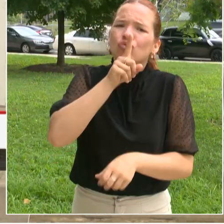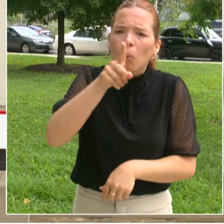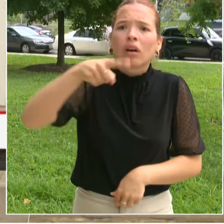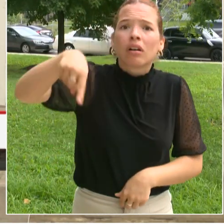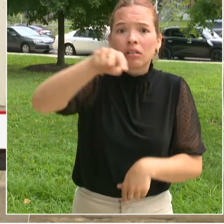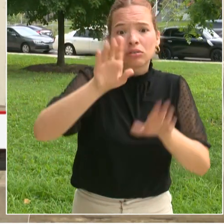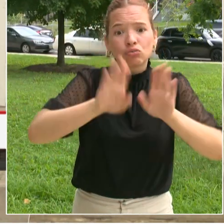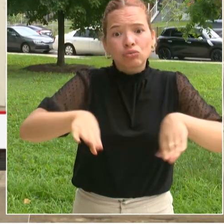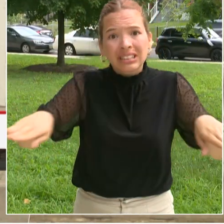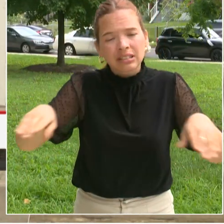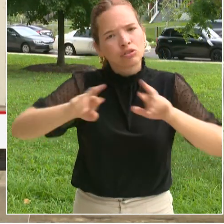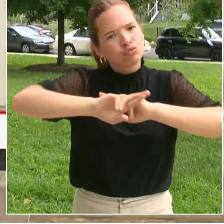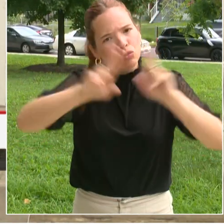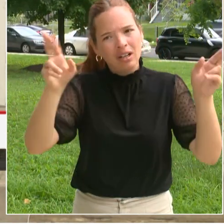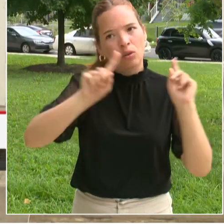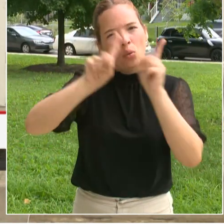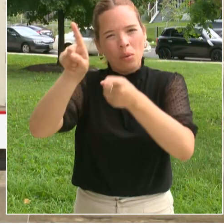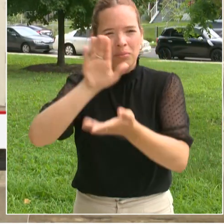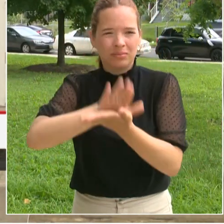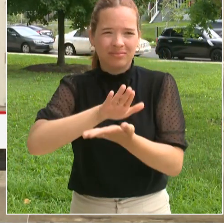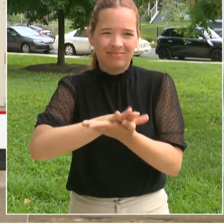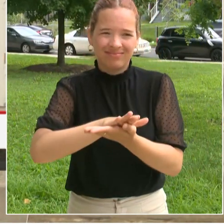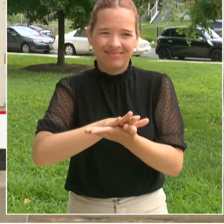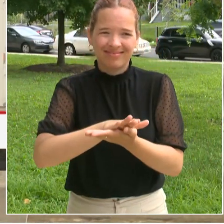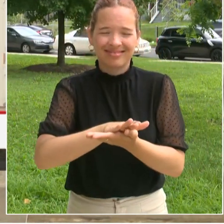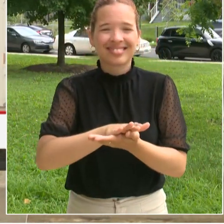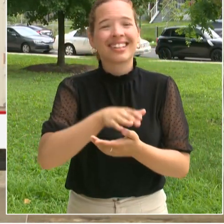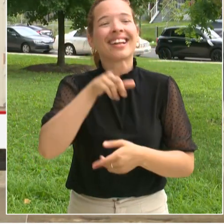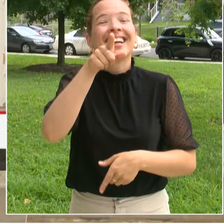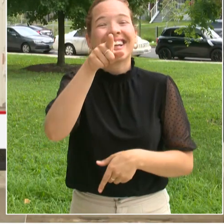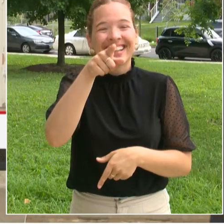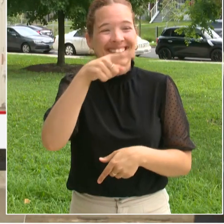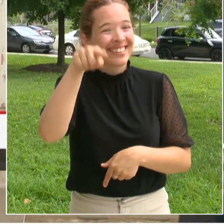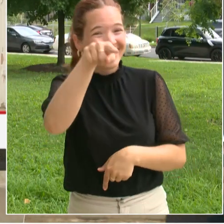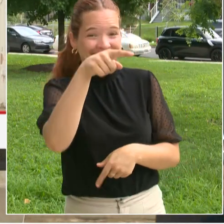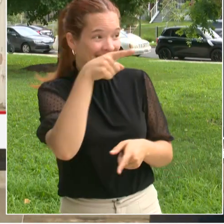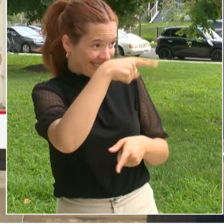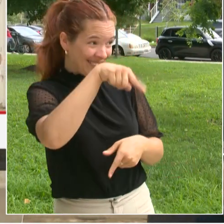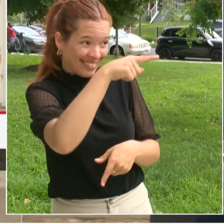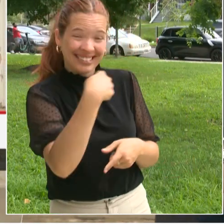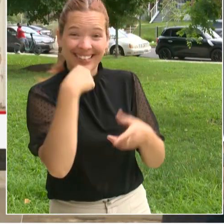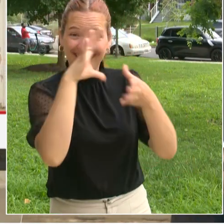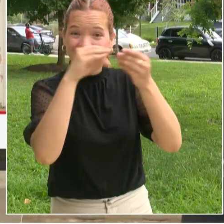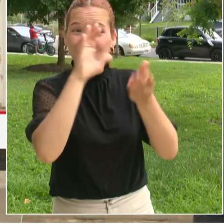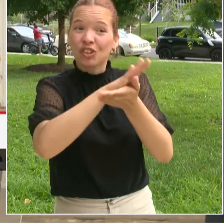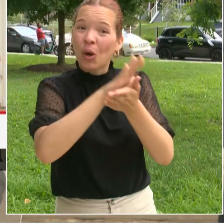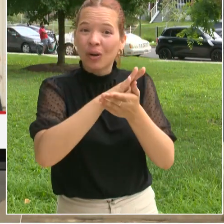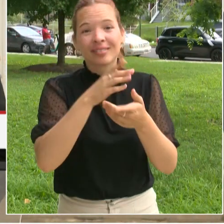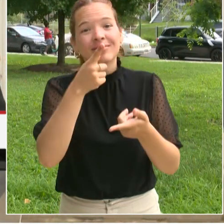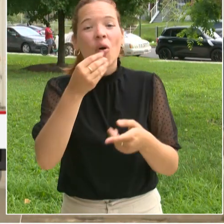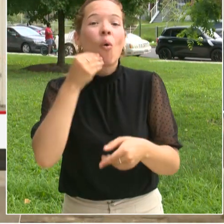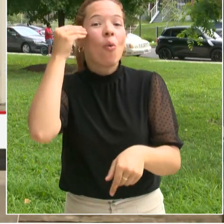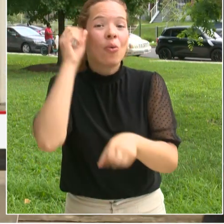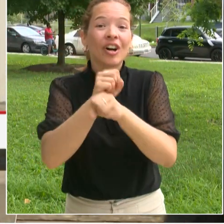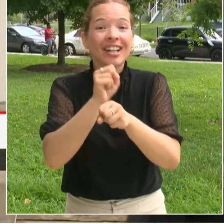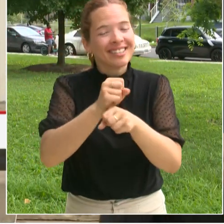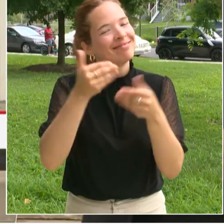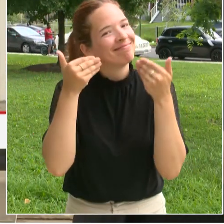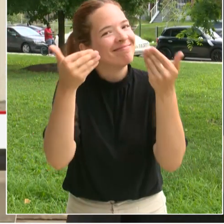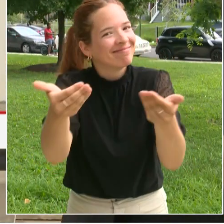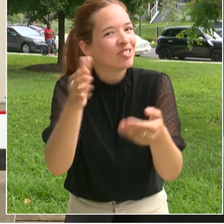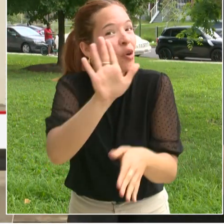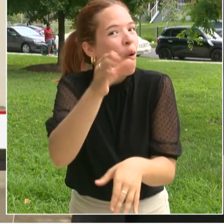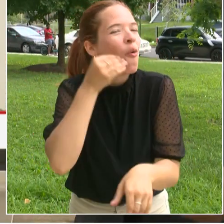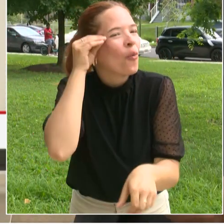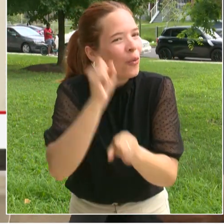put vaccines on our back to school list, our kids can be immunized, safe, healthy, and ready to learn. Thank you. And I'll pass it